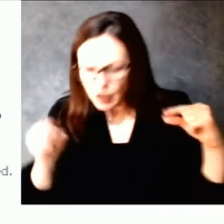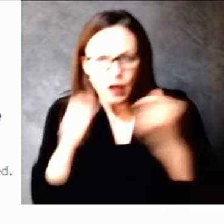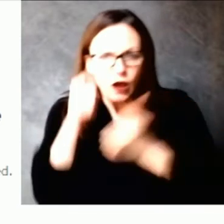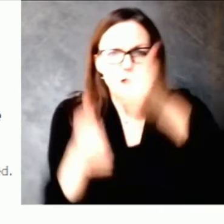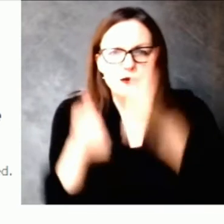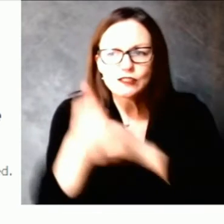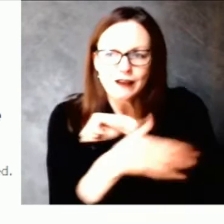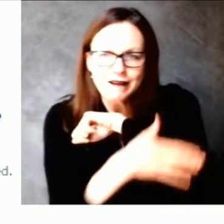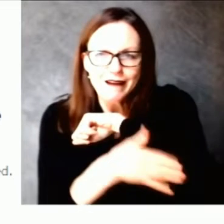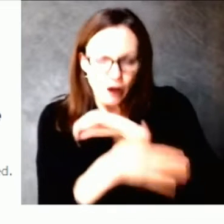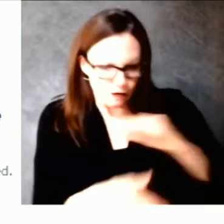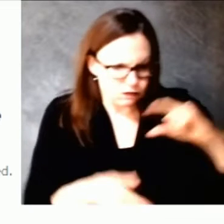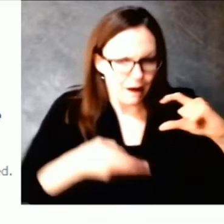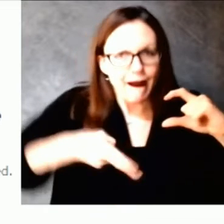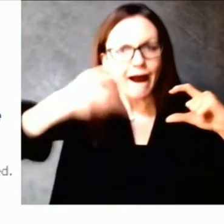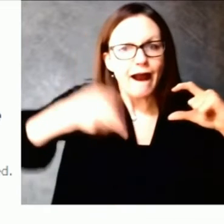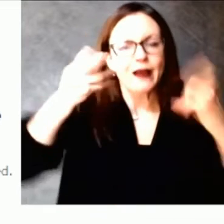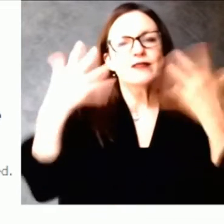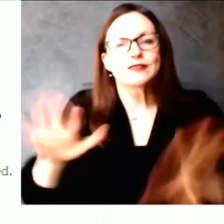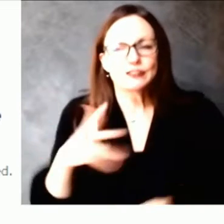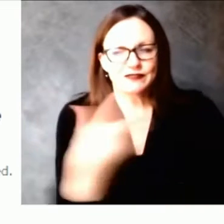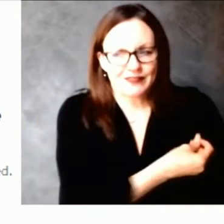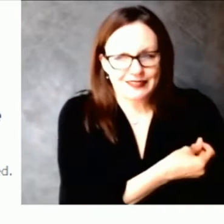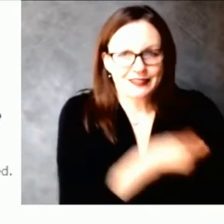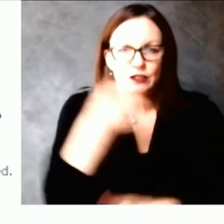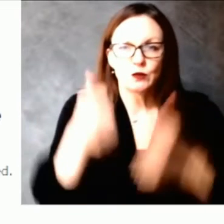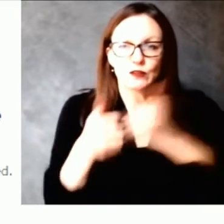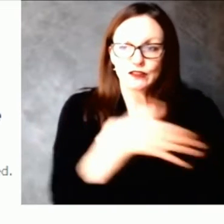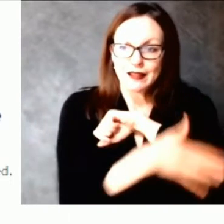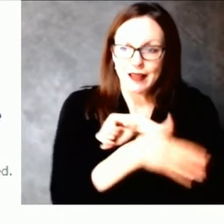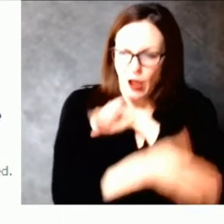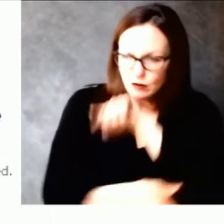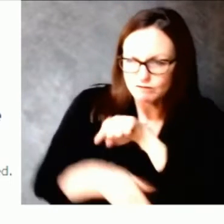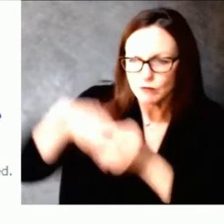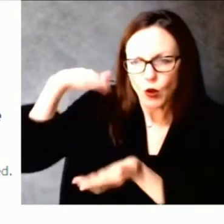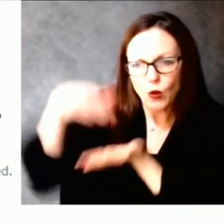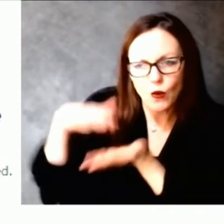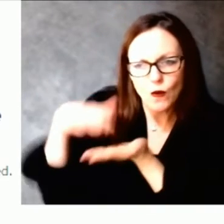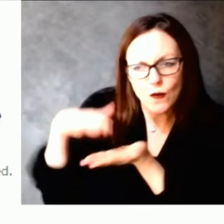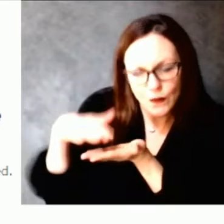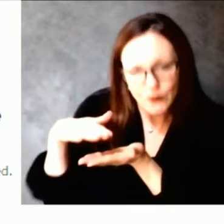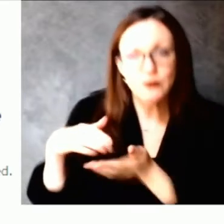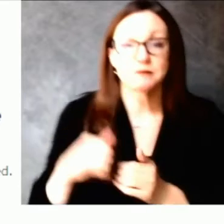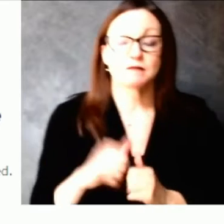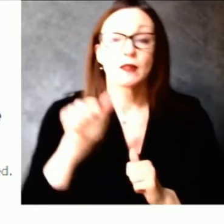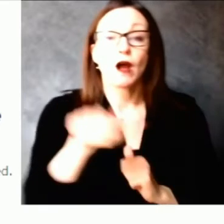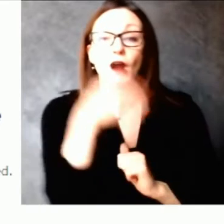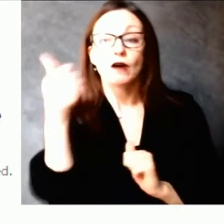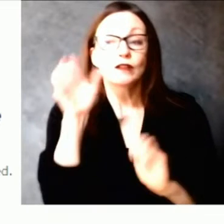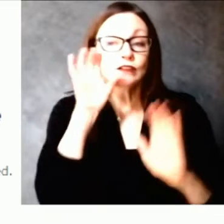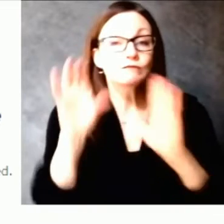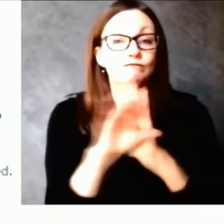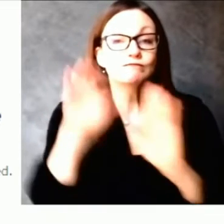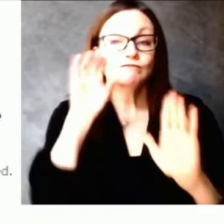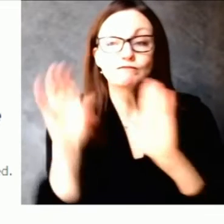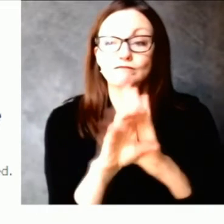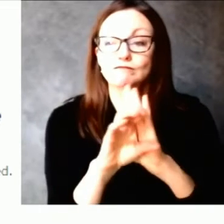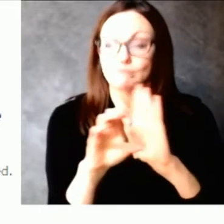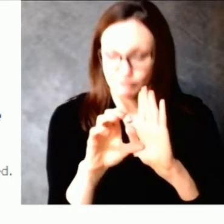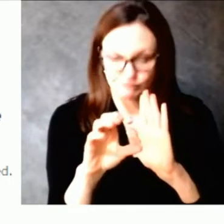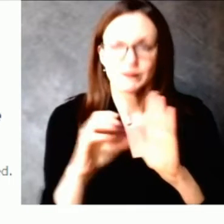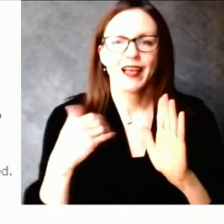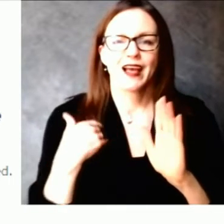coded in orange and gray along with a percentage. The gauge represents the total